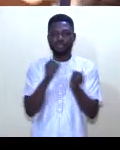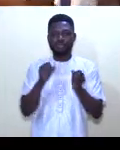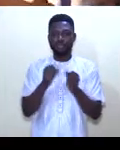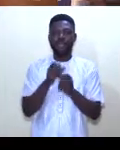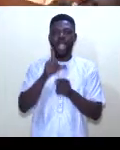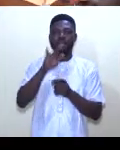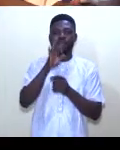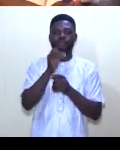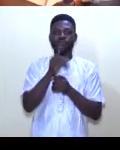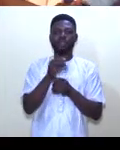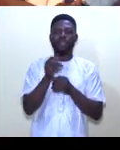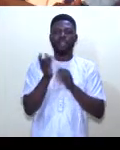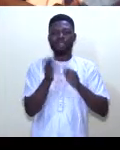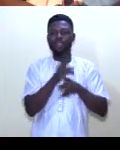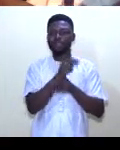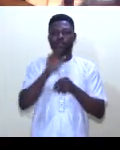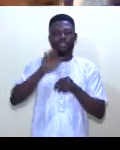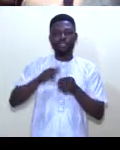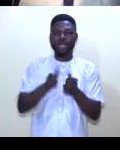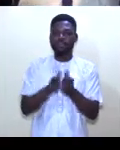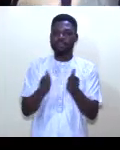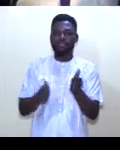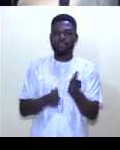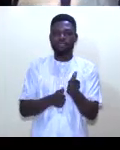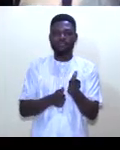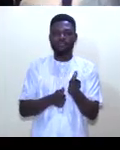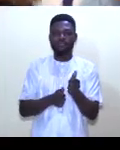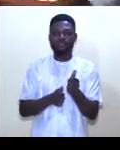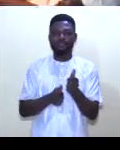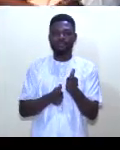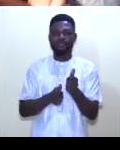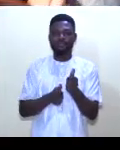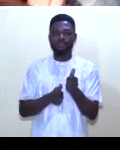And stay safe. Last Suburb, leave no child behind. Please, sure. Bye. right back.